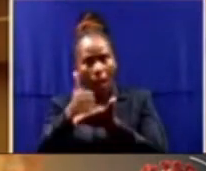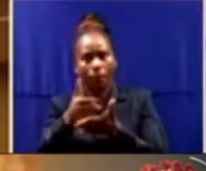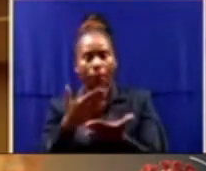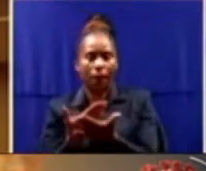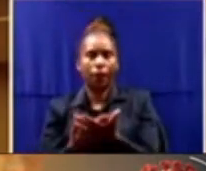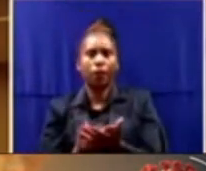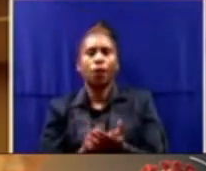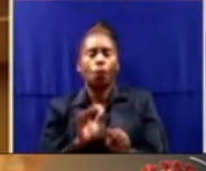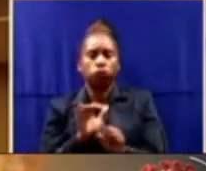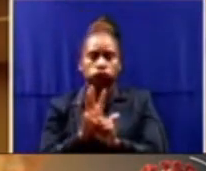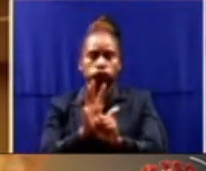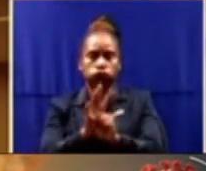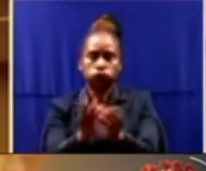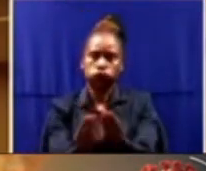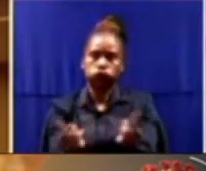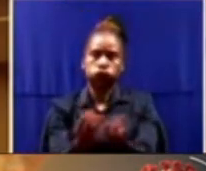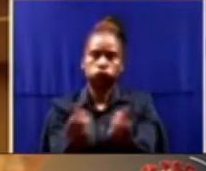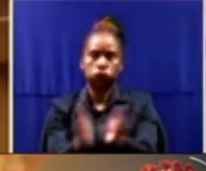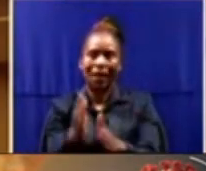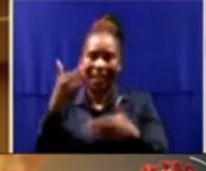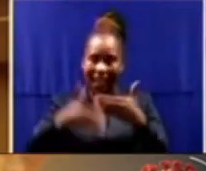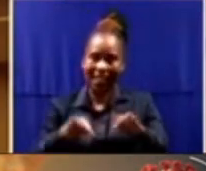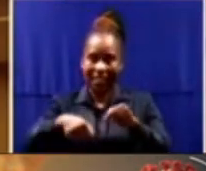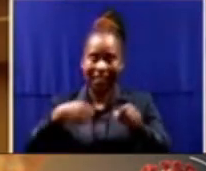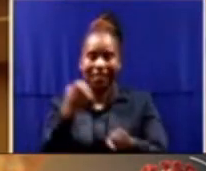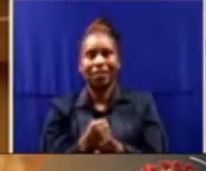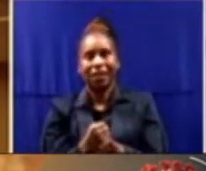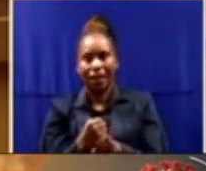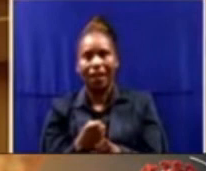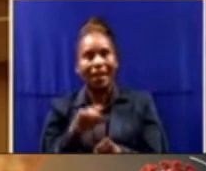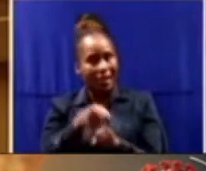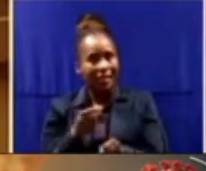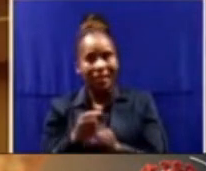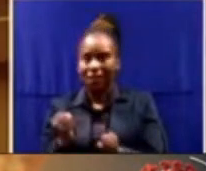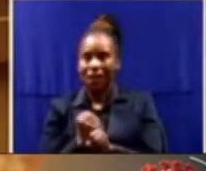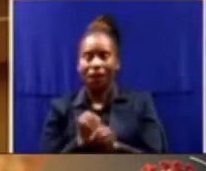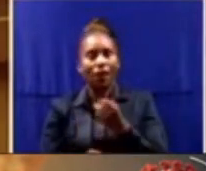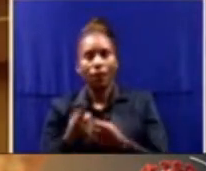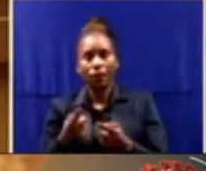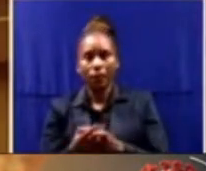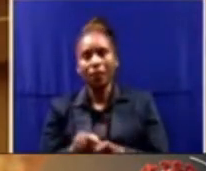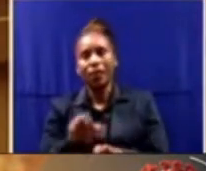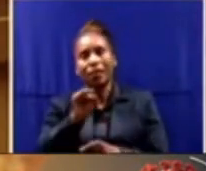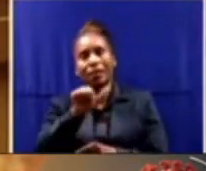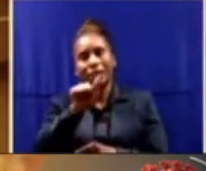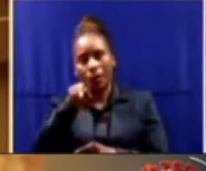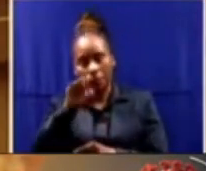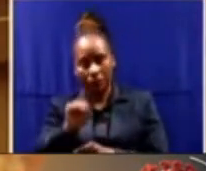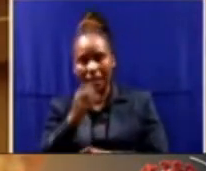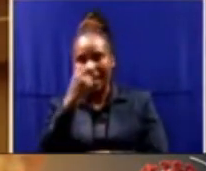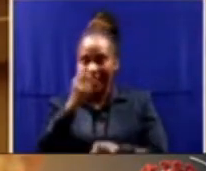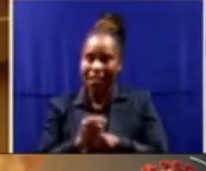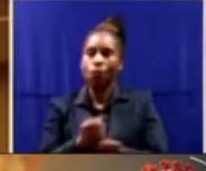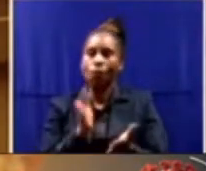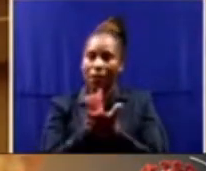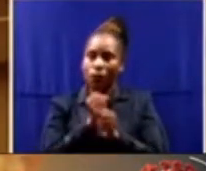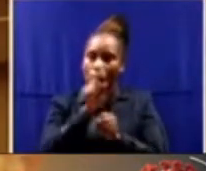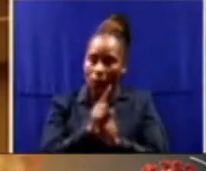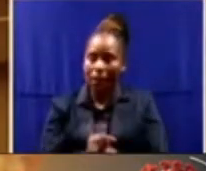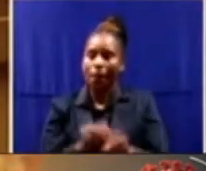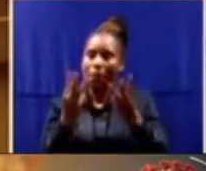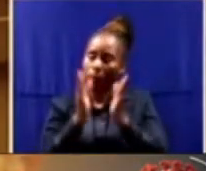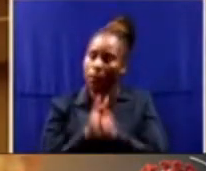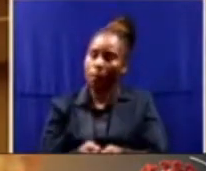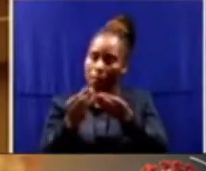To ensure that this crisis never happens again, Saps needs to guarantee more transparency for victims and the